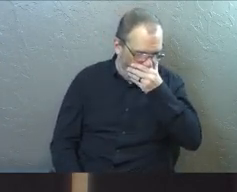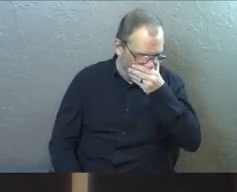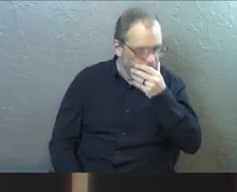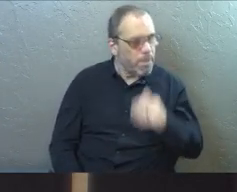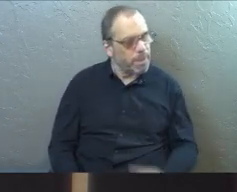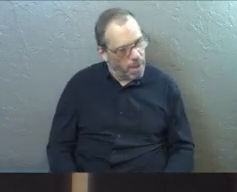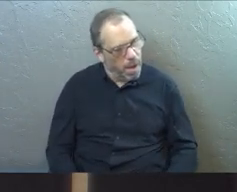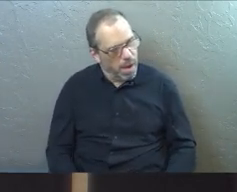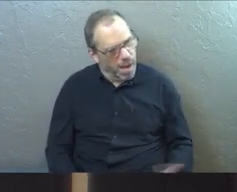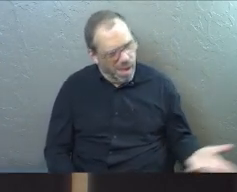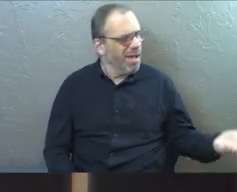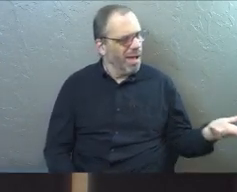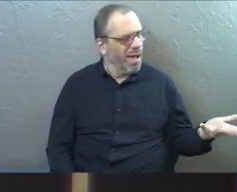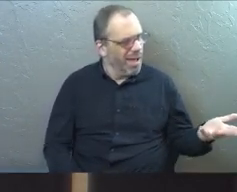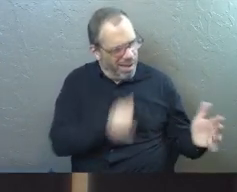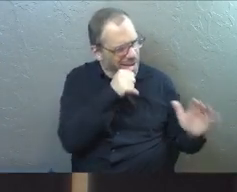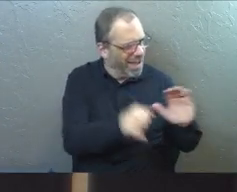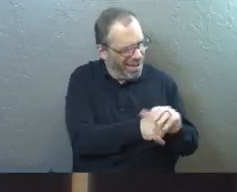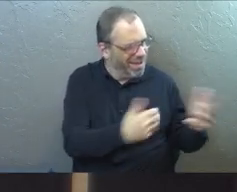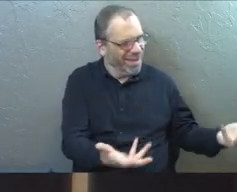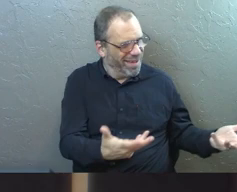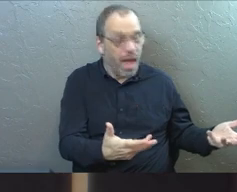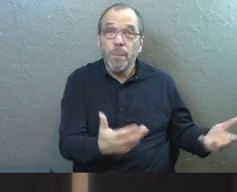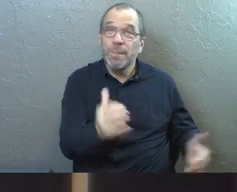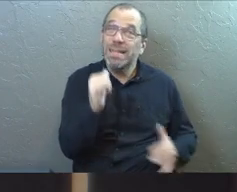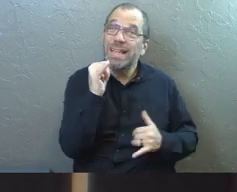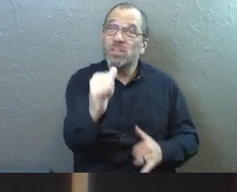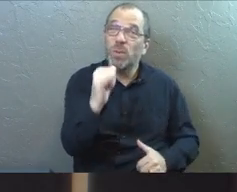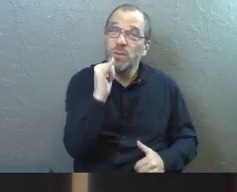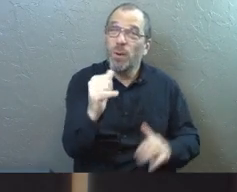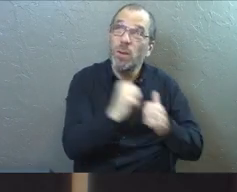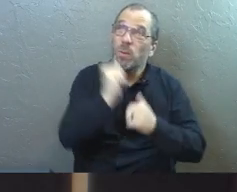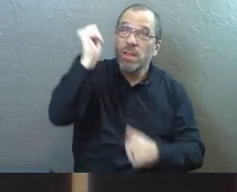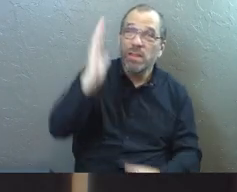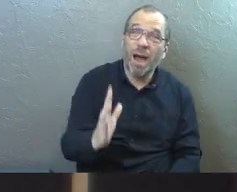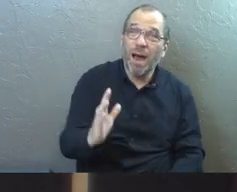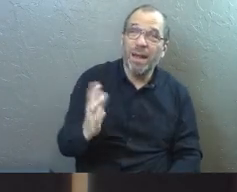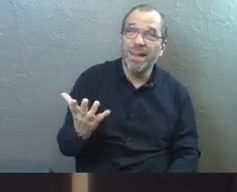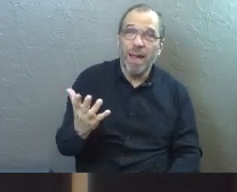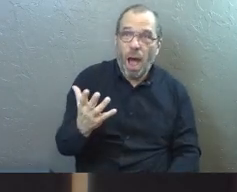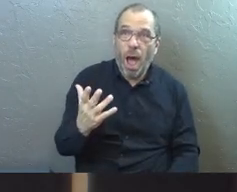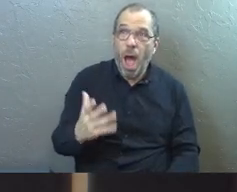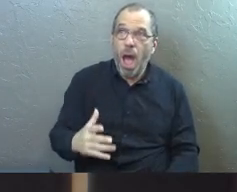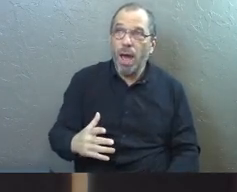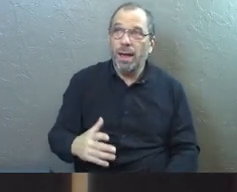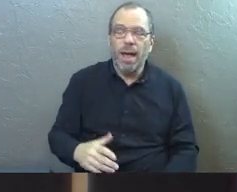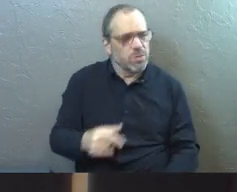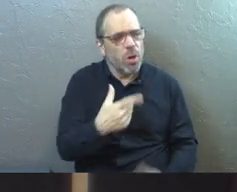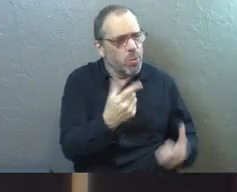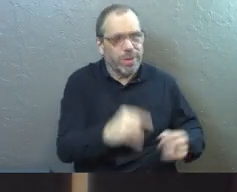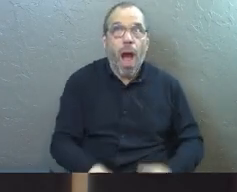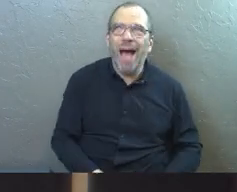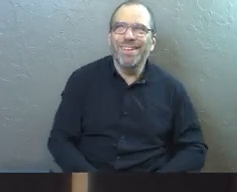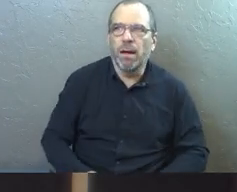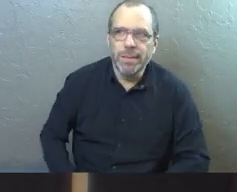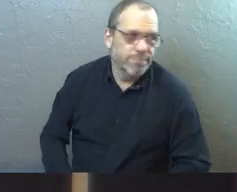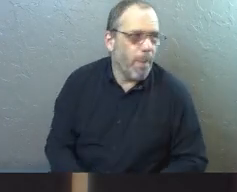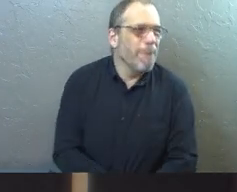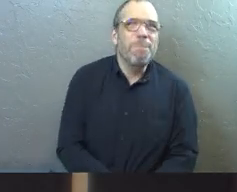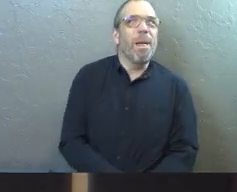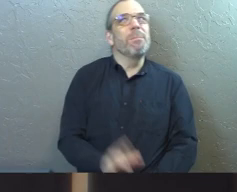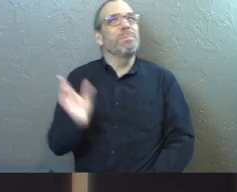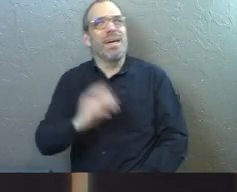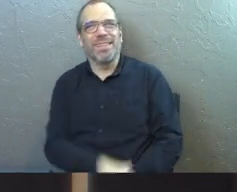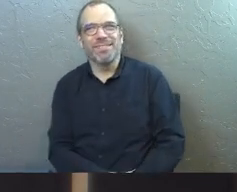You're like, okay, you're just, you're covering it up. But that's what we all look like, I think, all the time. With God, we're just like, oh, he's like, what are you doing? We're like, nothing.